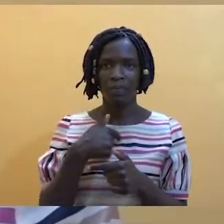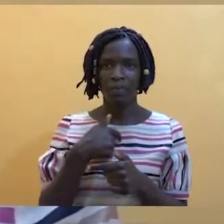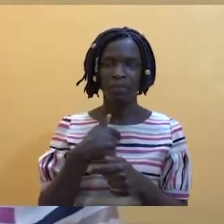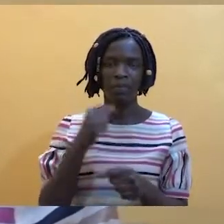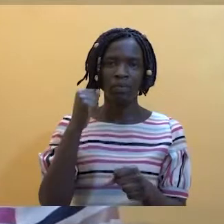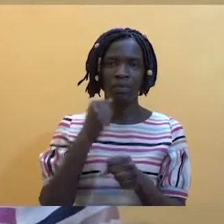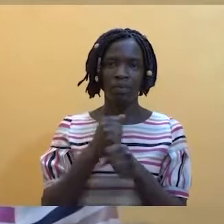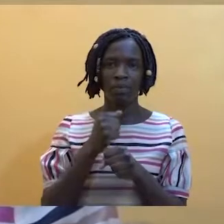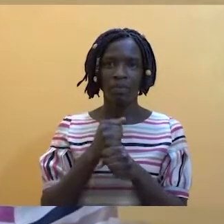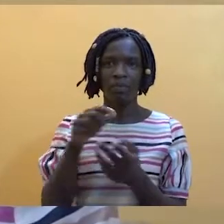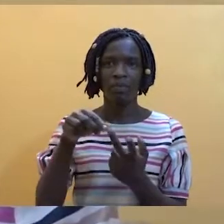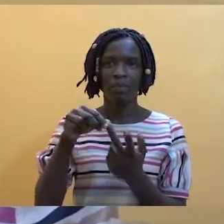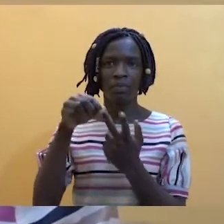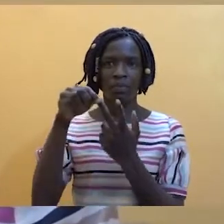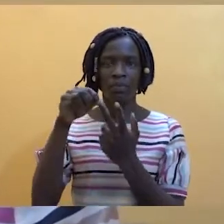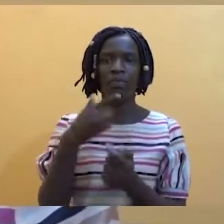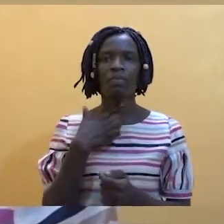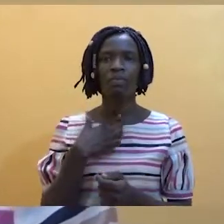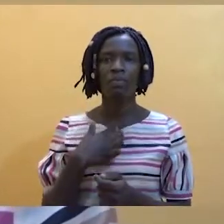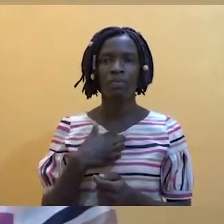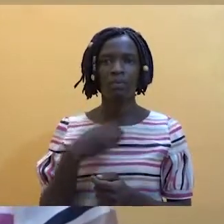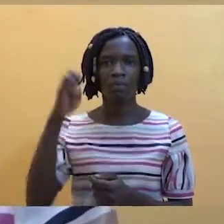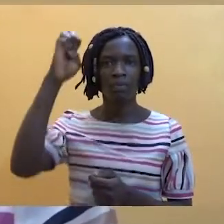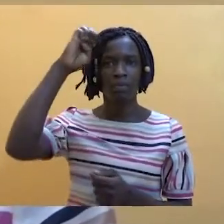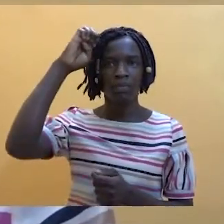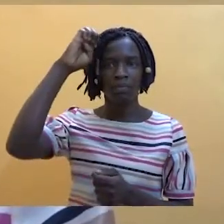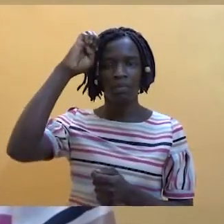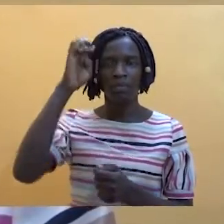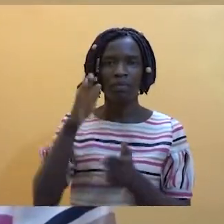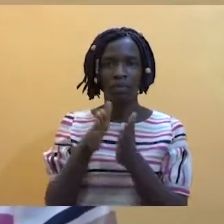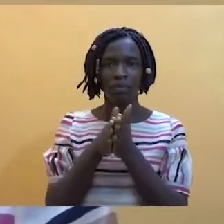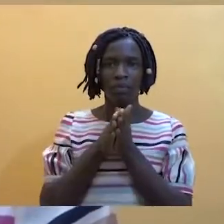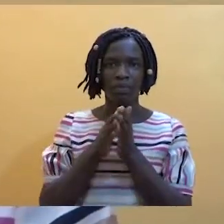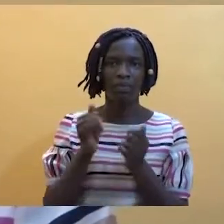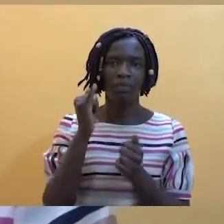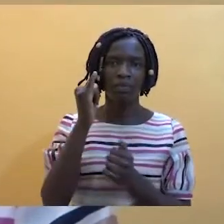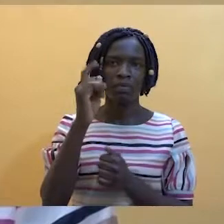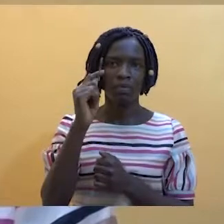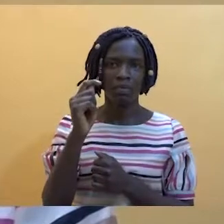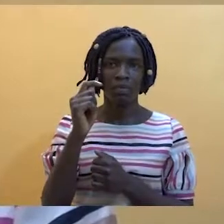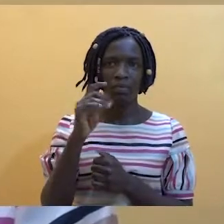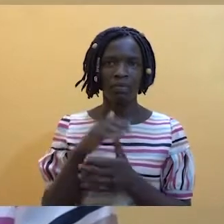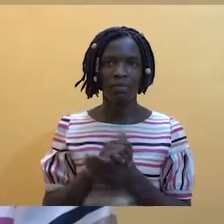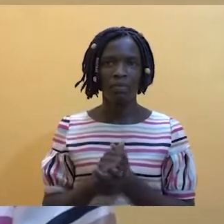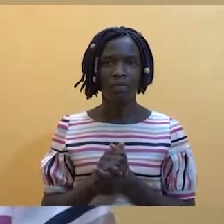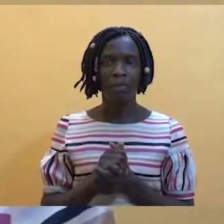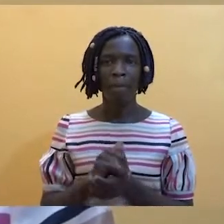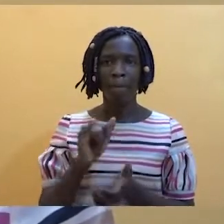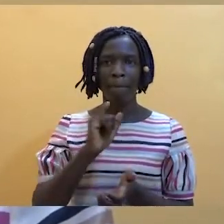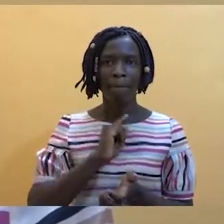of tailoring and others, she managed to sell me through my high school education.